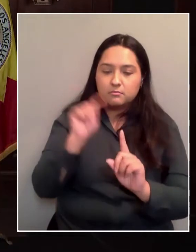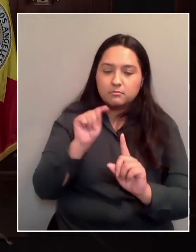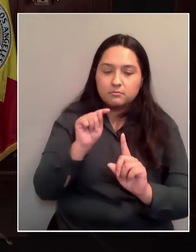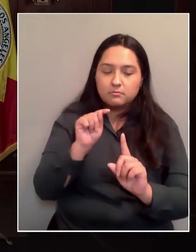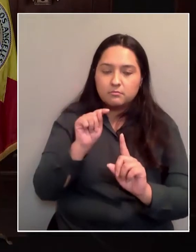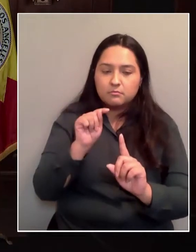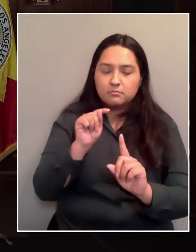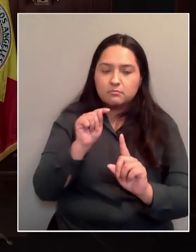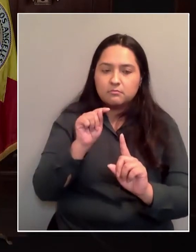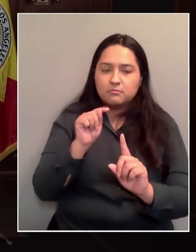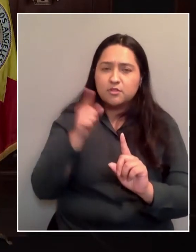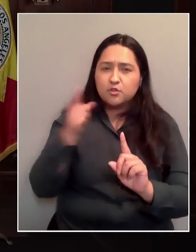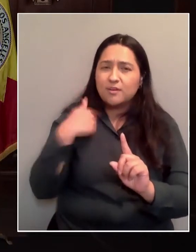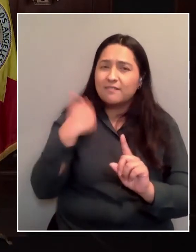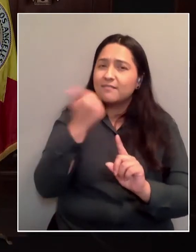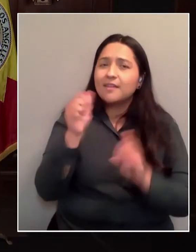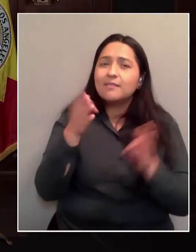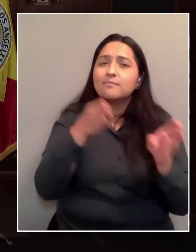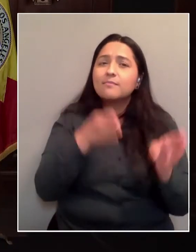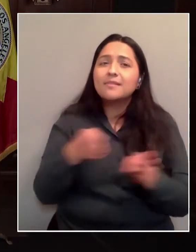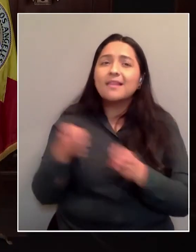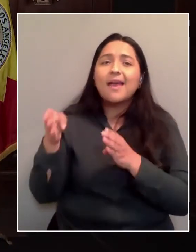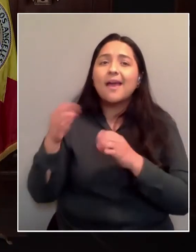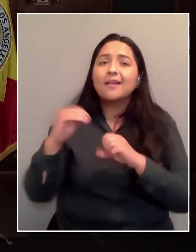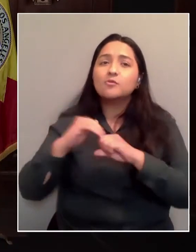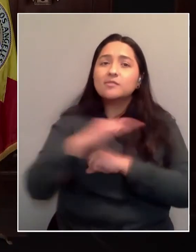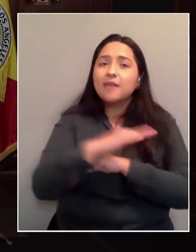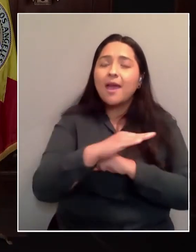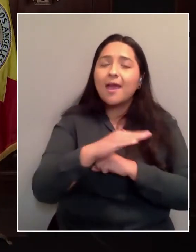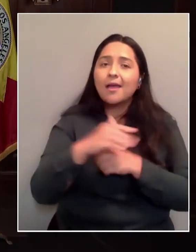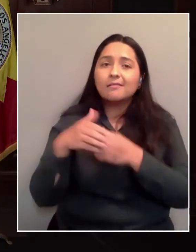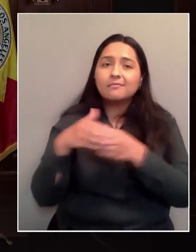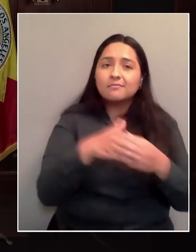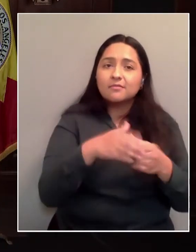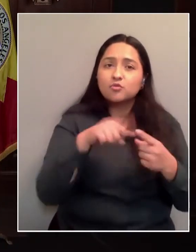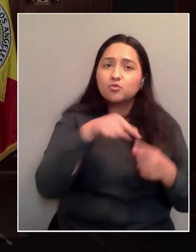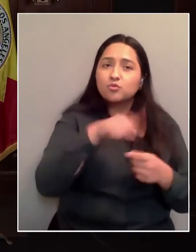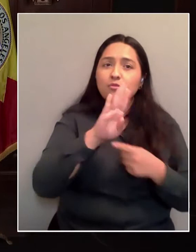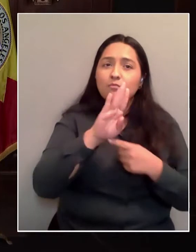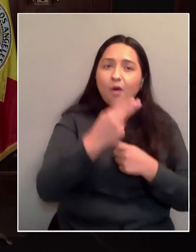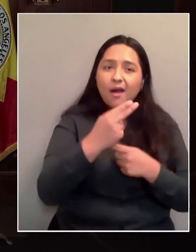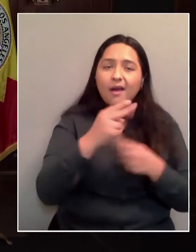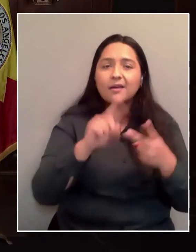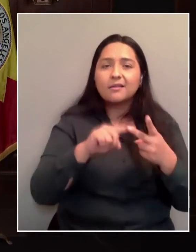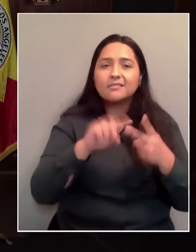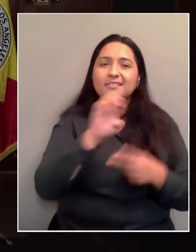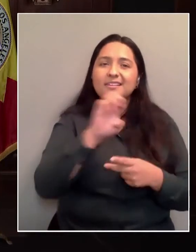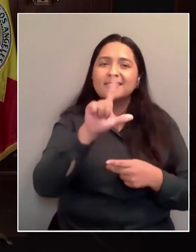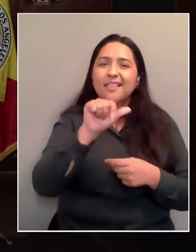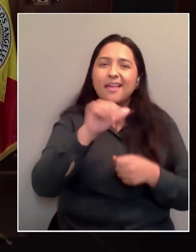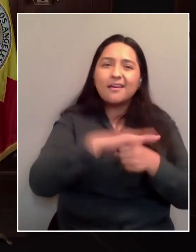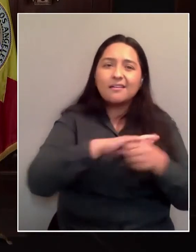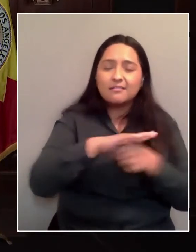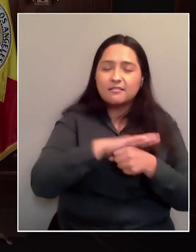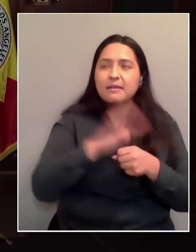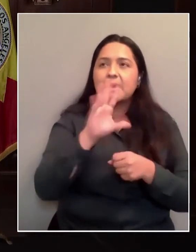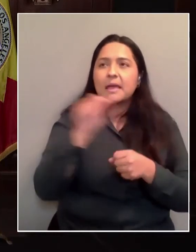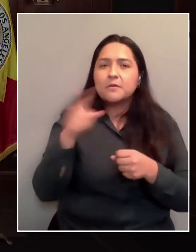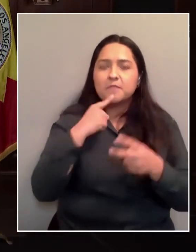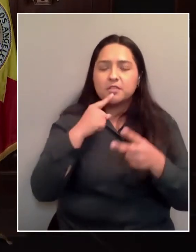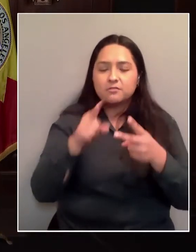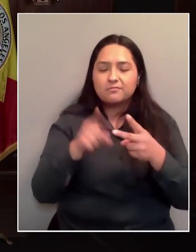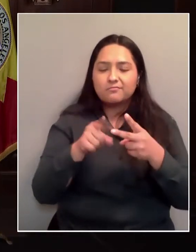plan currently to send any to Boyle Heights and East LA area? And then I wanted to ask, you also mentioned inequity in getting